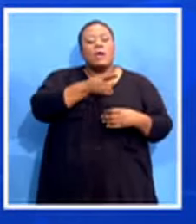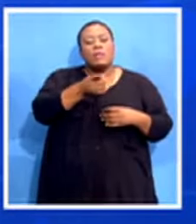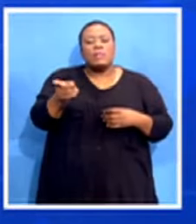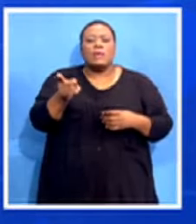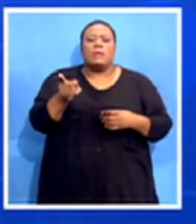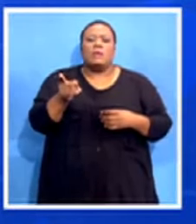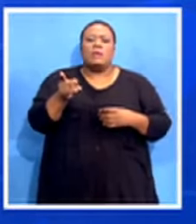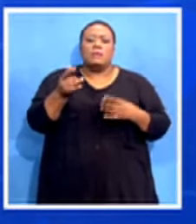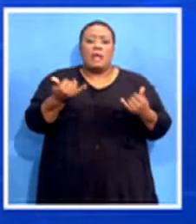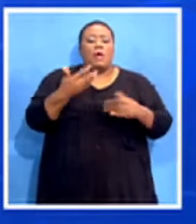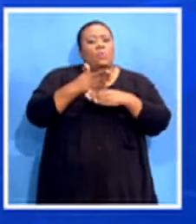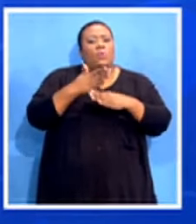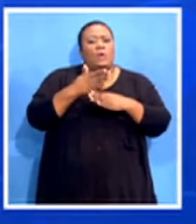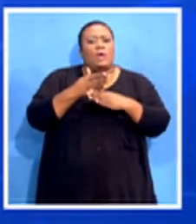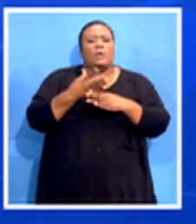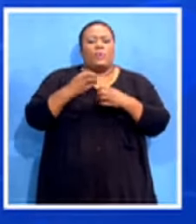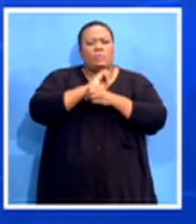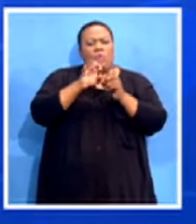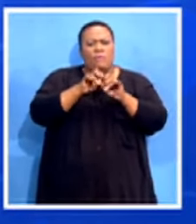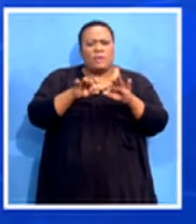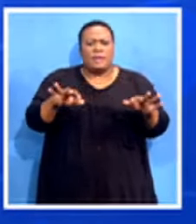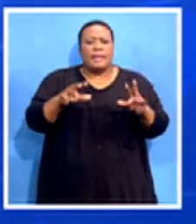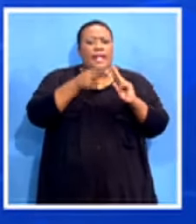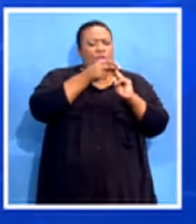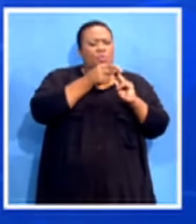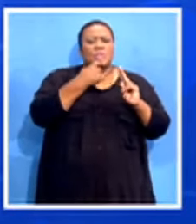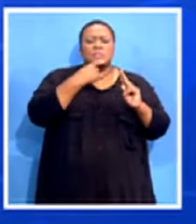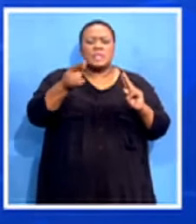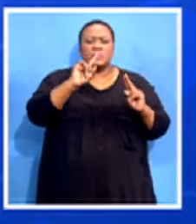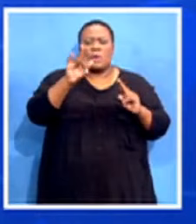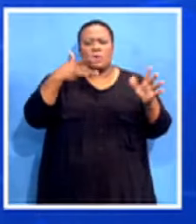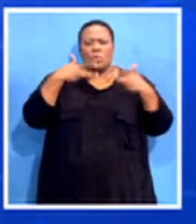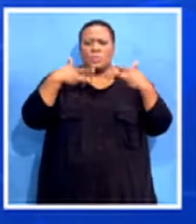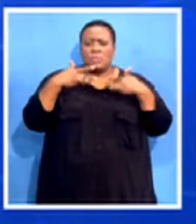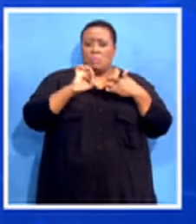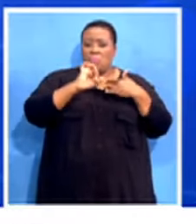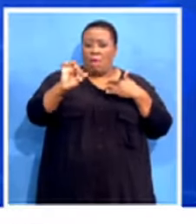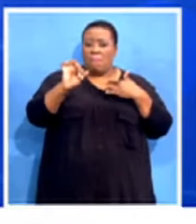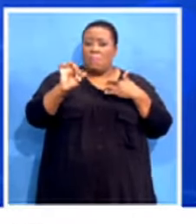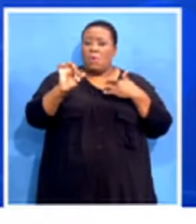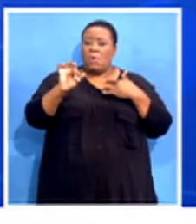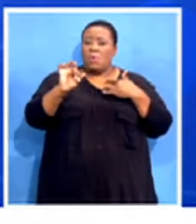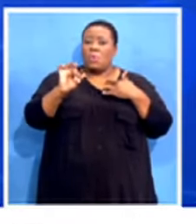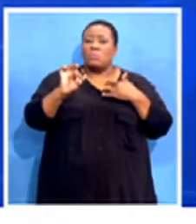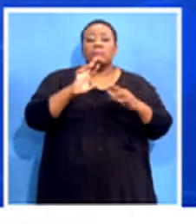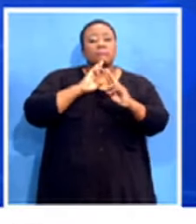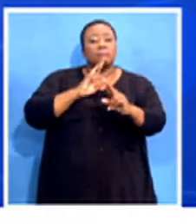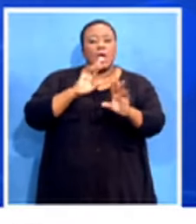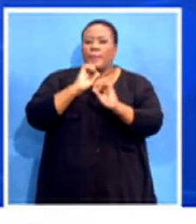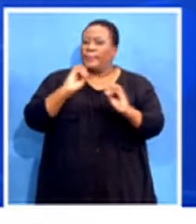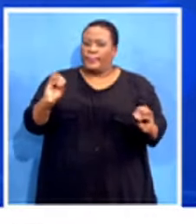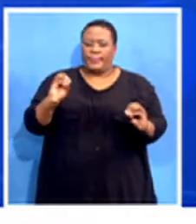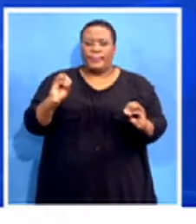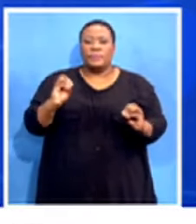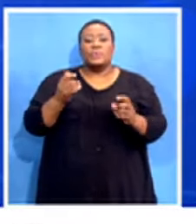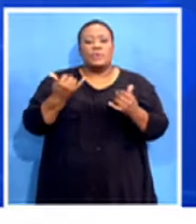pandemic. Well, the nursing union says that their concerns have not been addressed. And let's now speak to